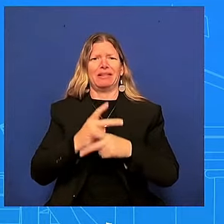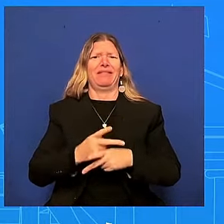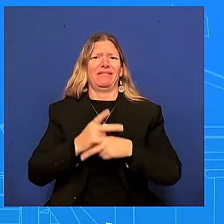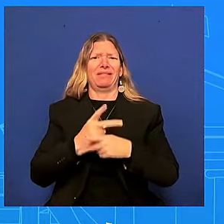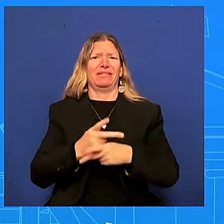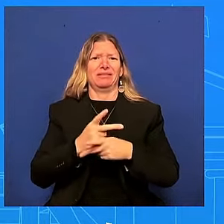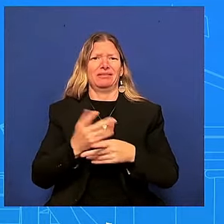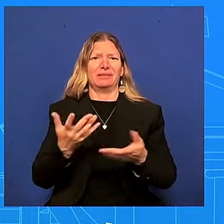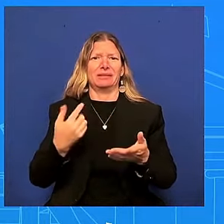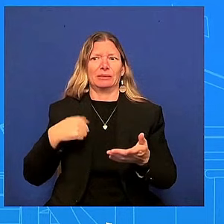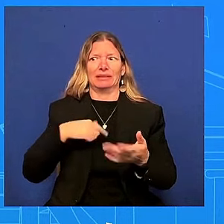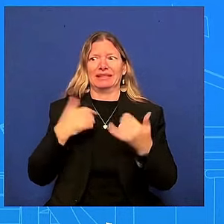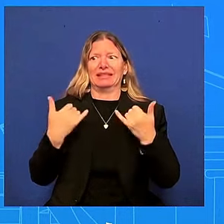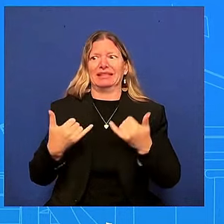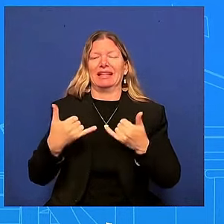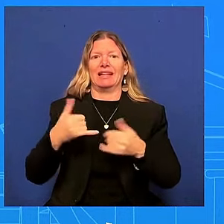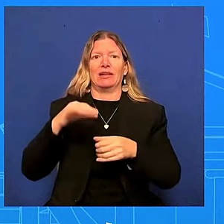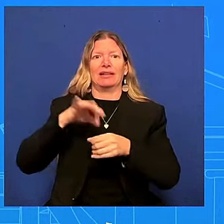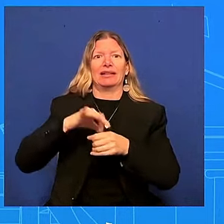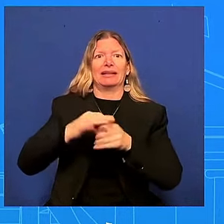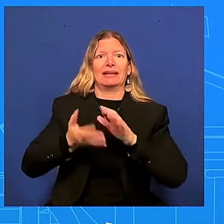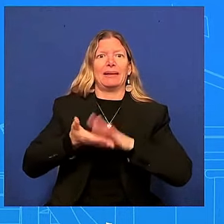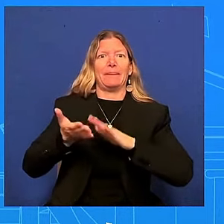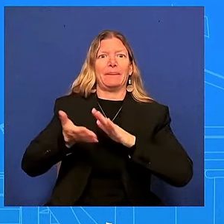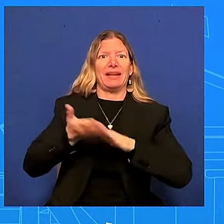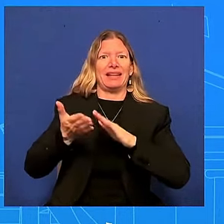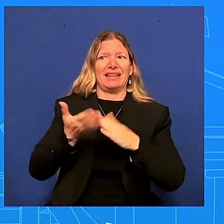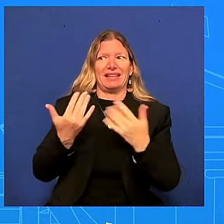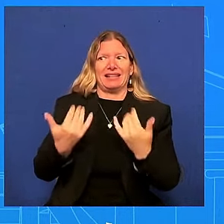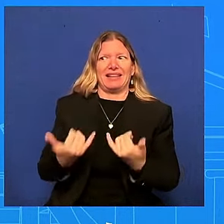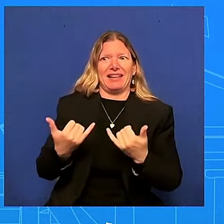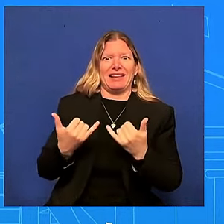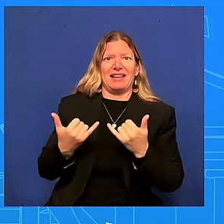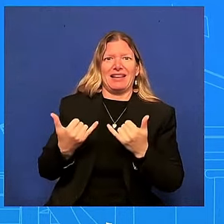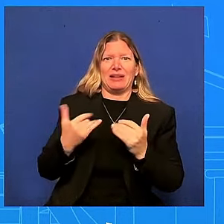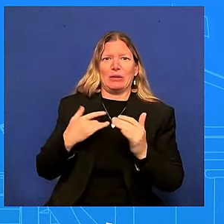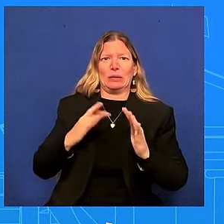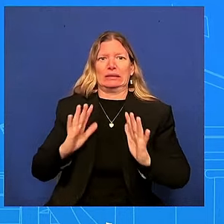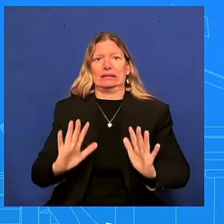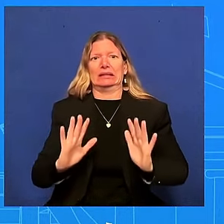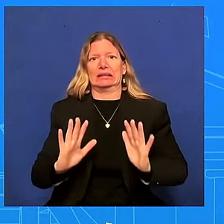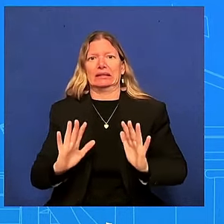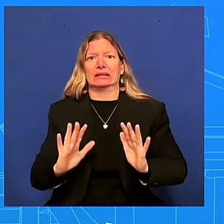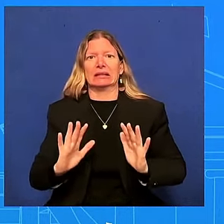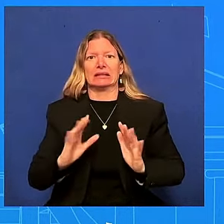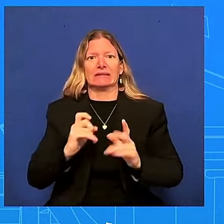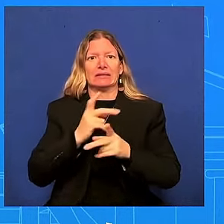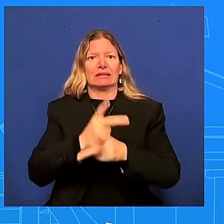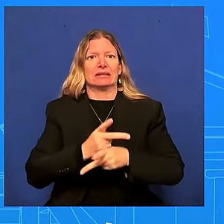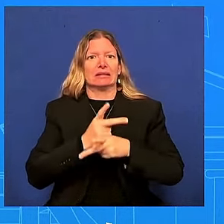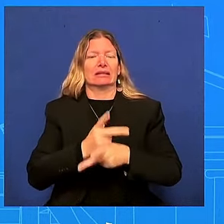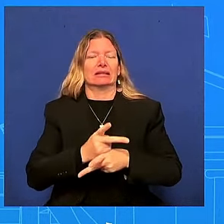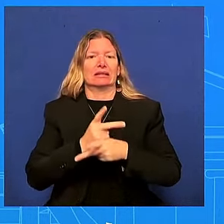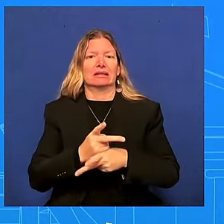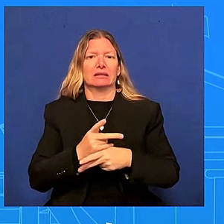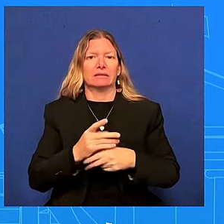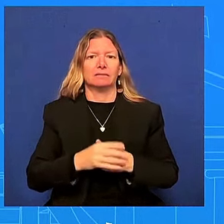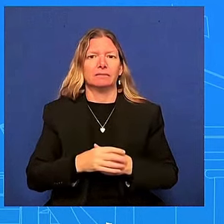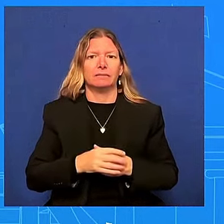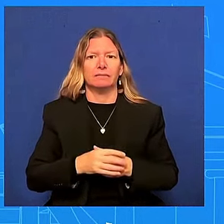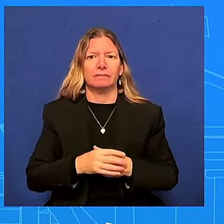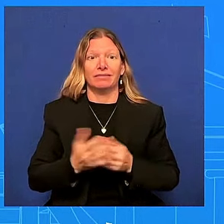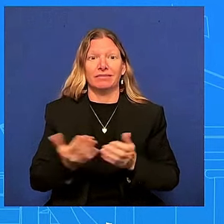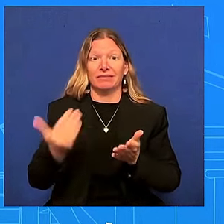right and uh i just want to be super super careful but look this is a president uh that